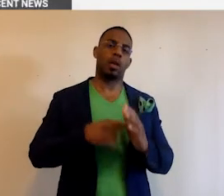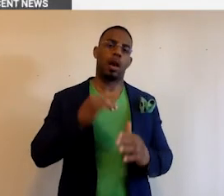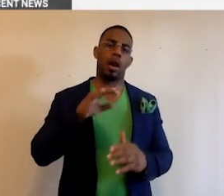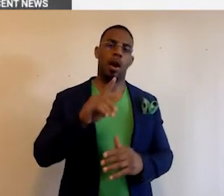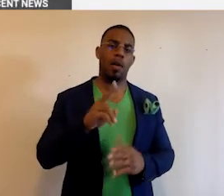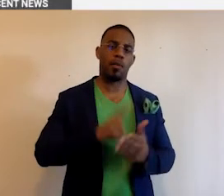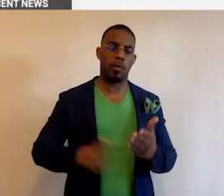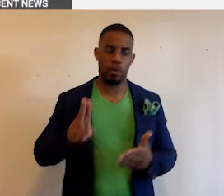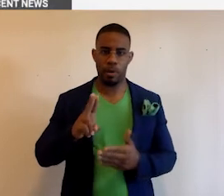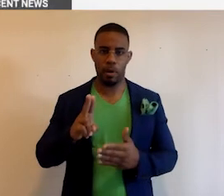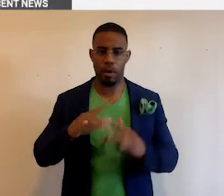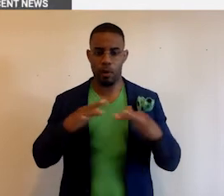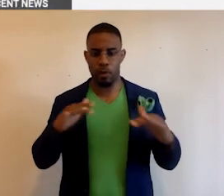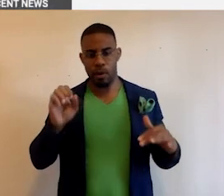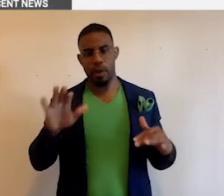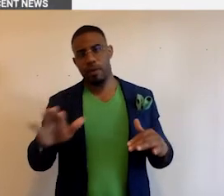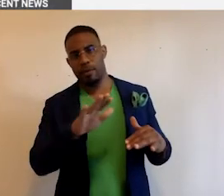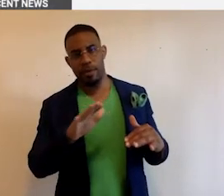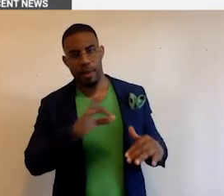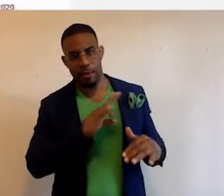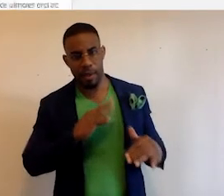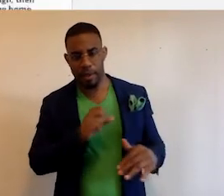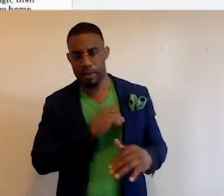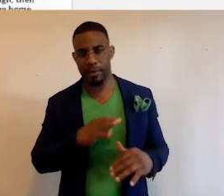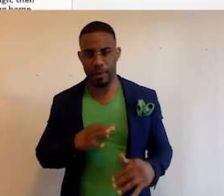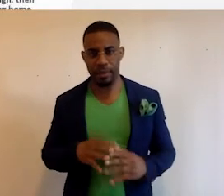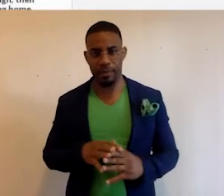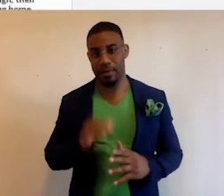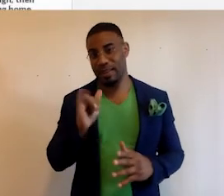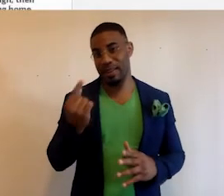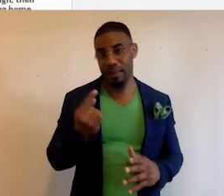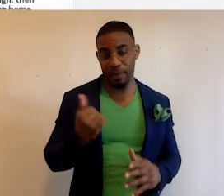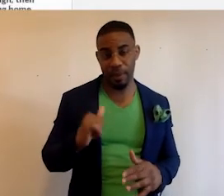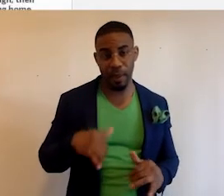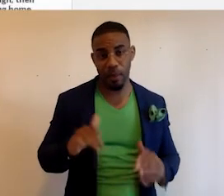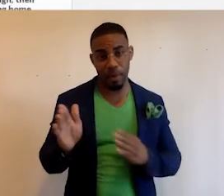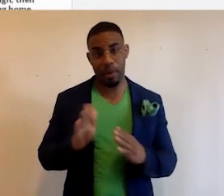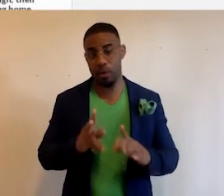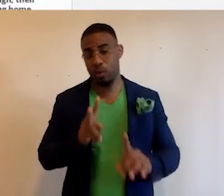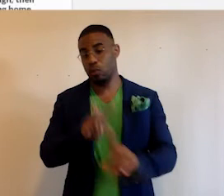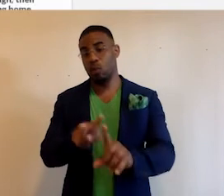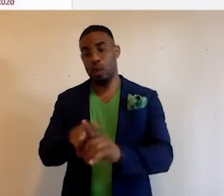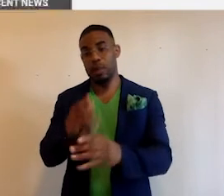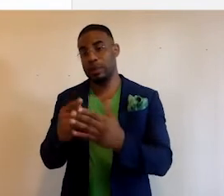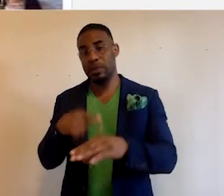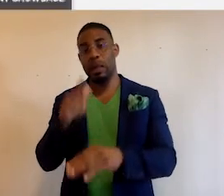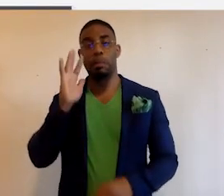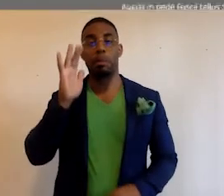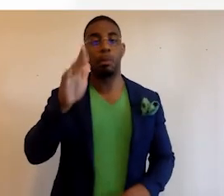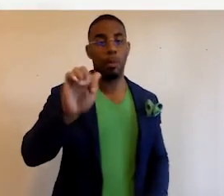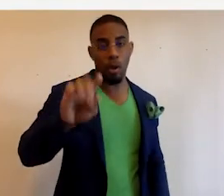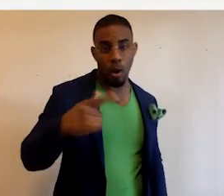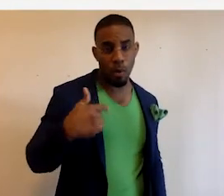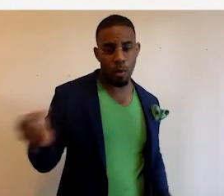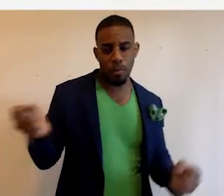University the diversity of their faculty and staff, and that's something that we plan to roll out sometime in August, but we're